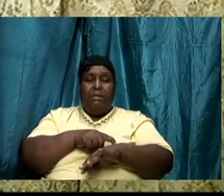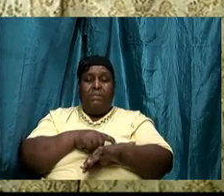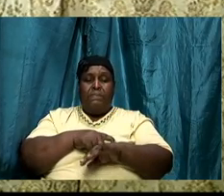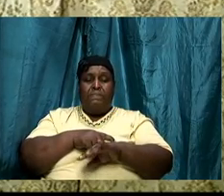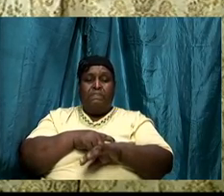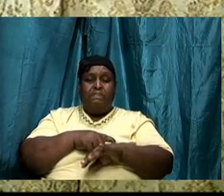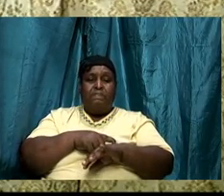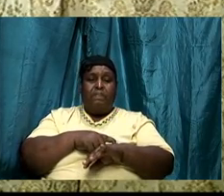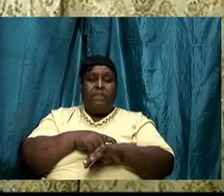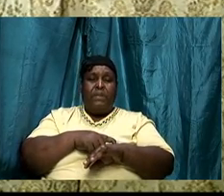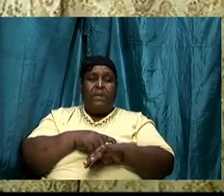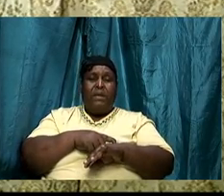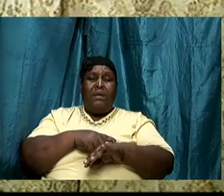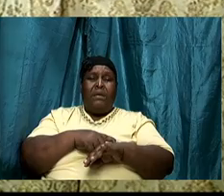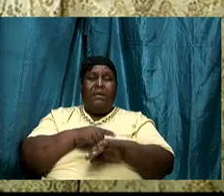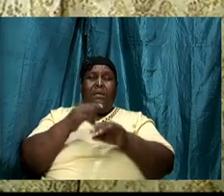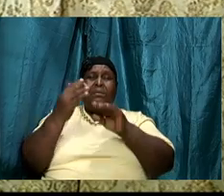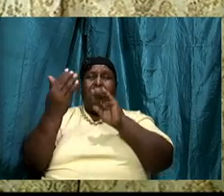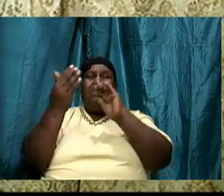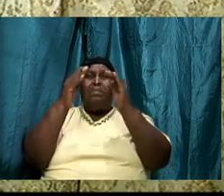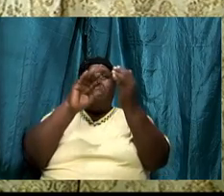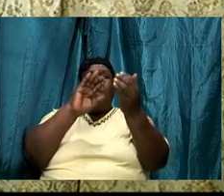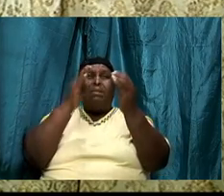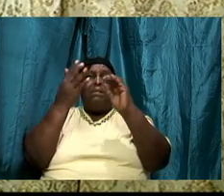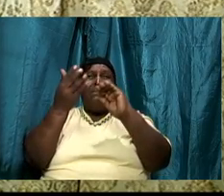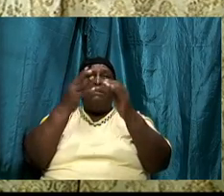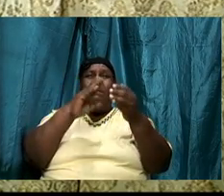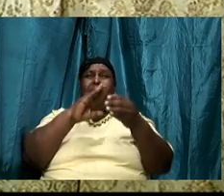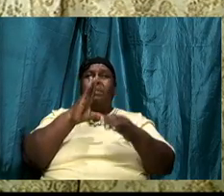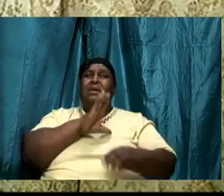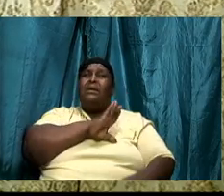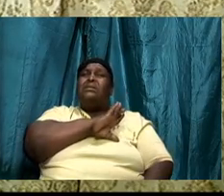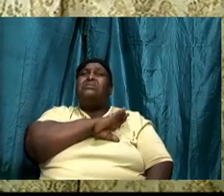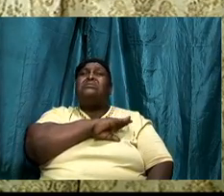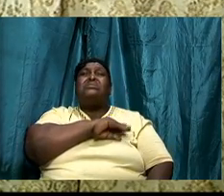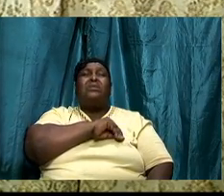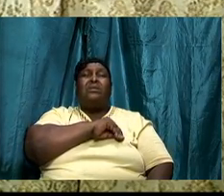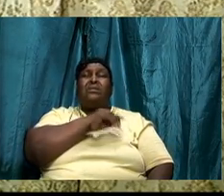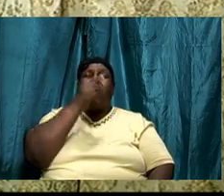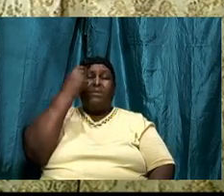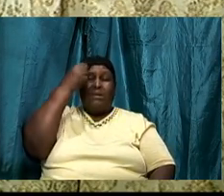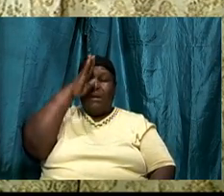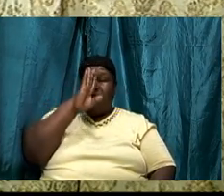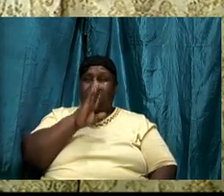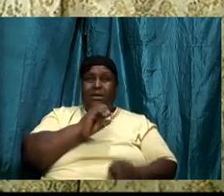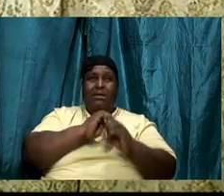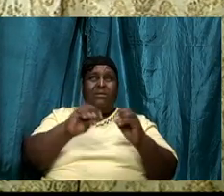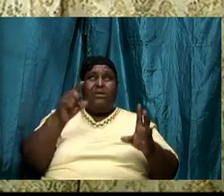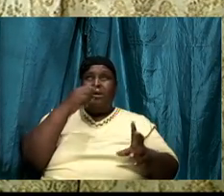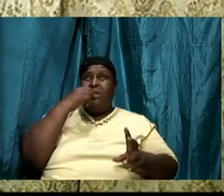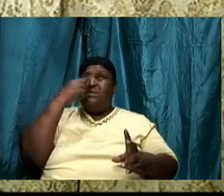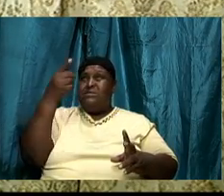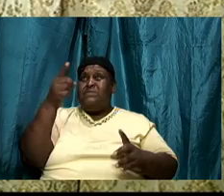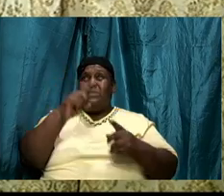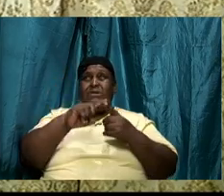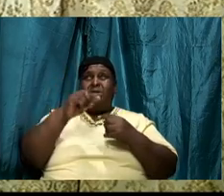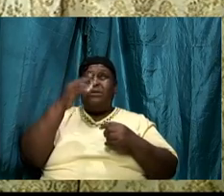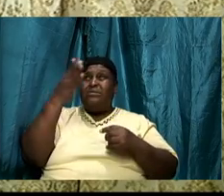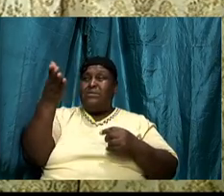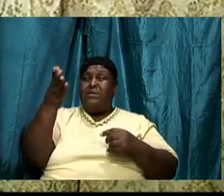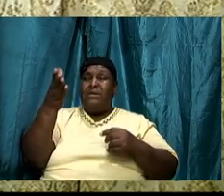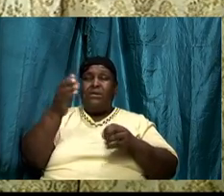become discouraged because God didn't speak to them without understanding the